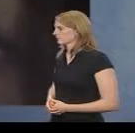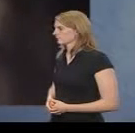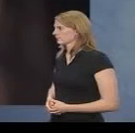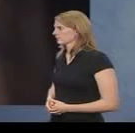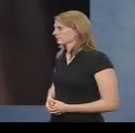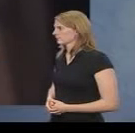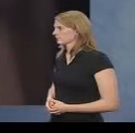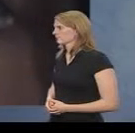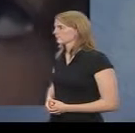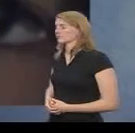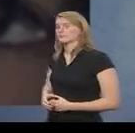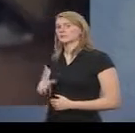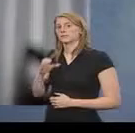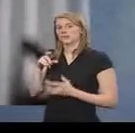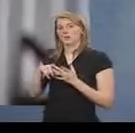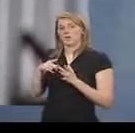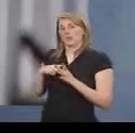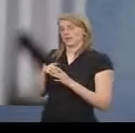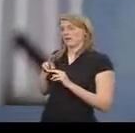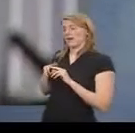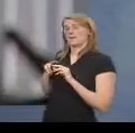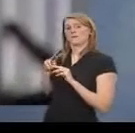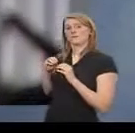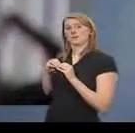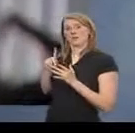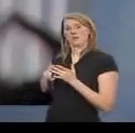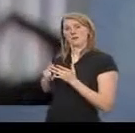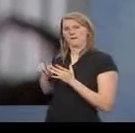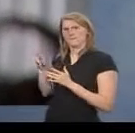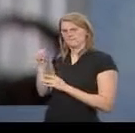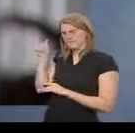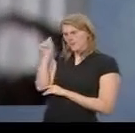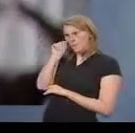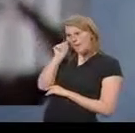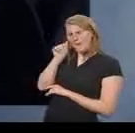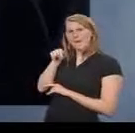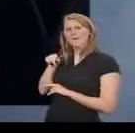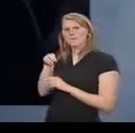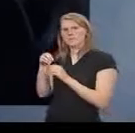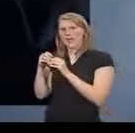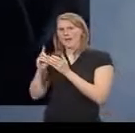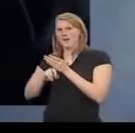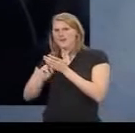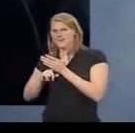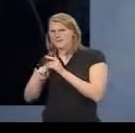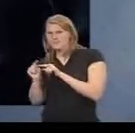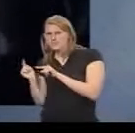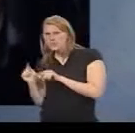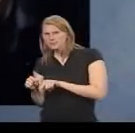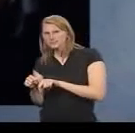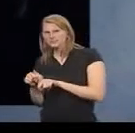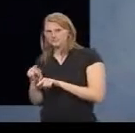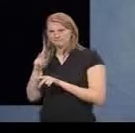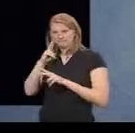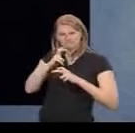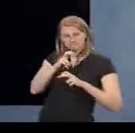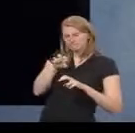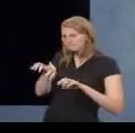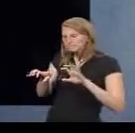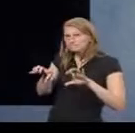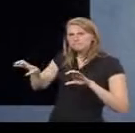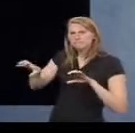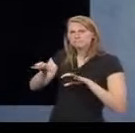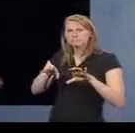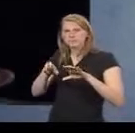The CIA and FBI were aware of the growing threat from Bin Laden, and were monitoring his activities through a secret